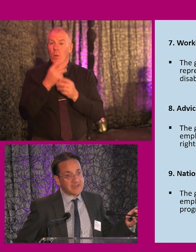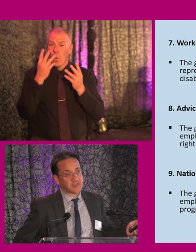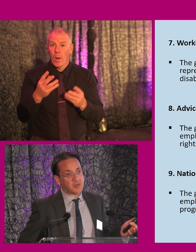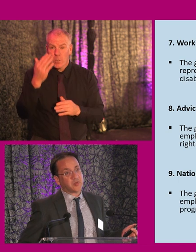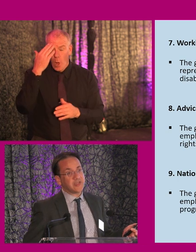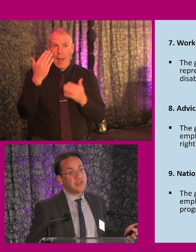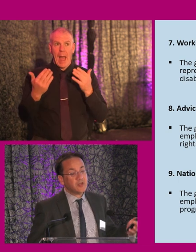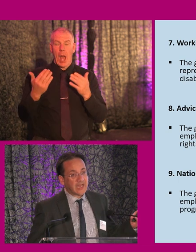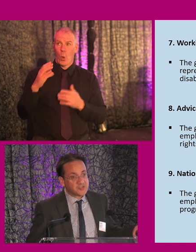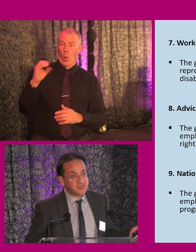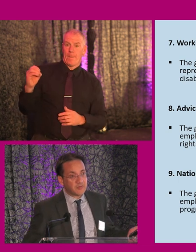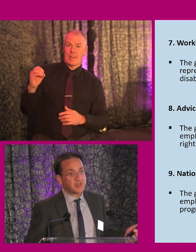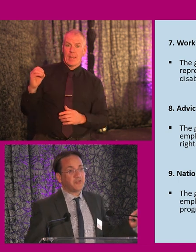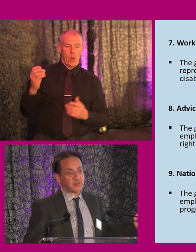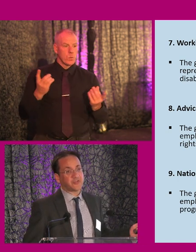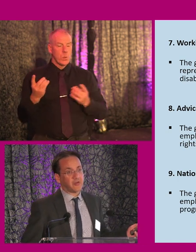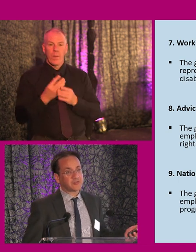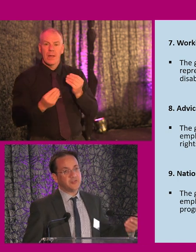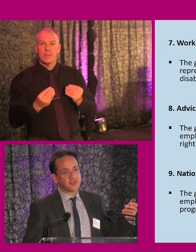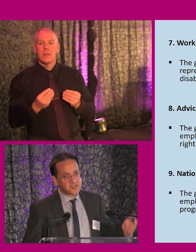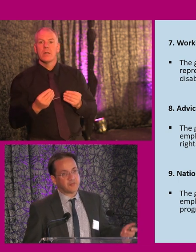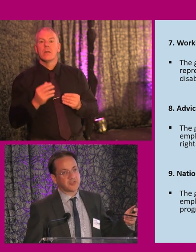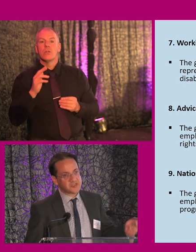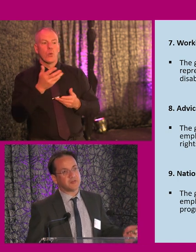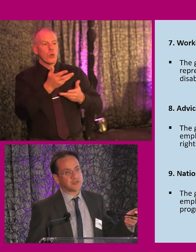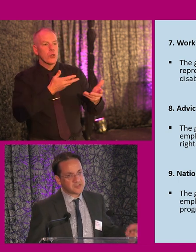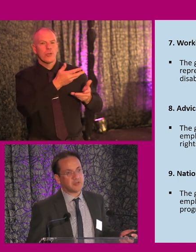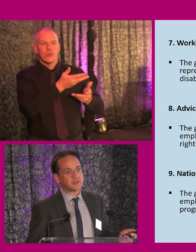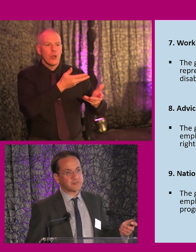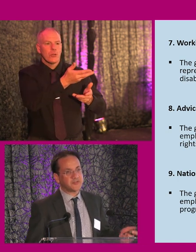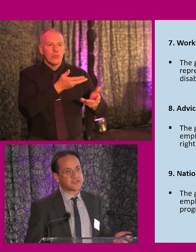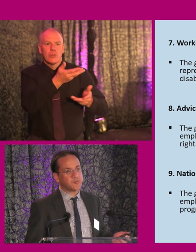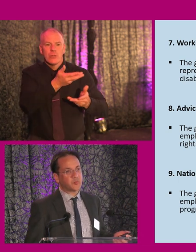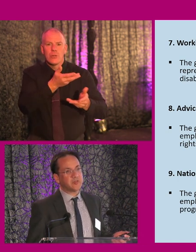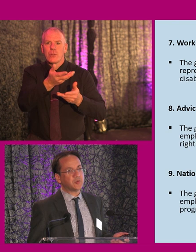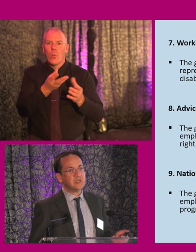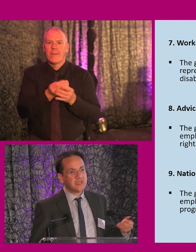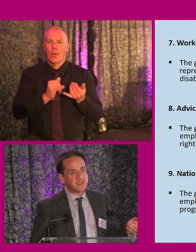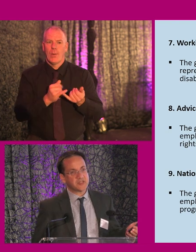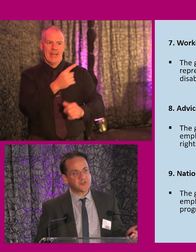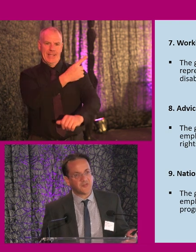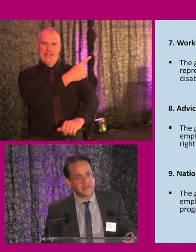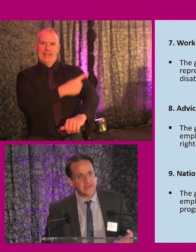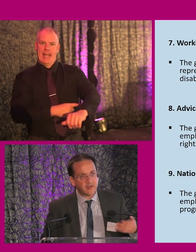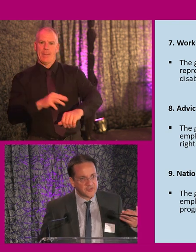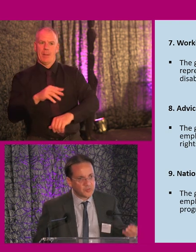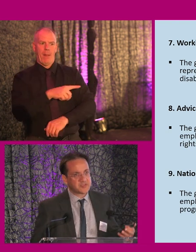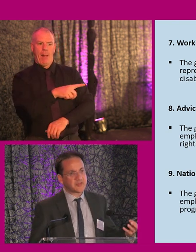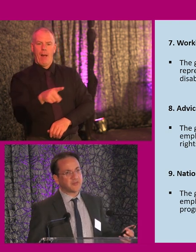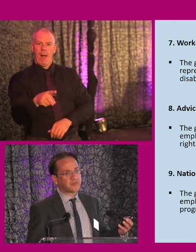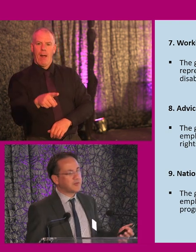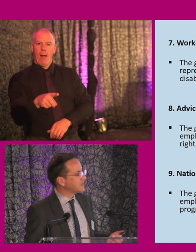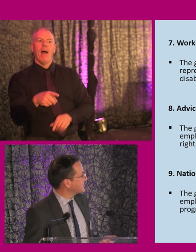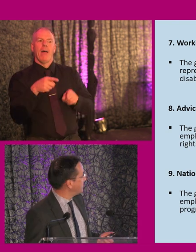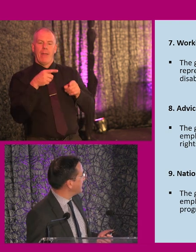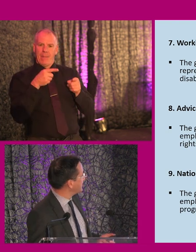to know as a company how to do things, you consult, you consult, consult, consult with disabled people in terms of finding out the sorts of